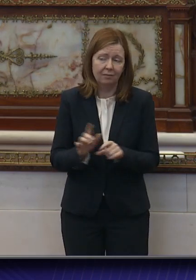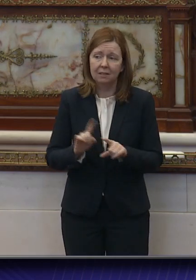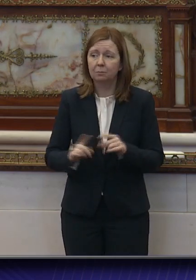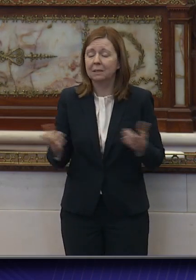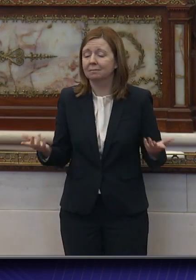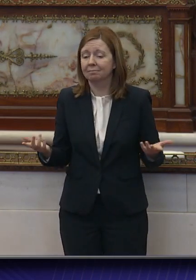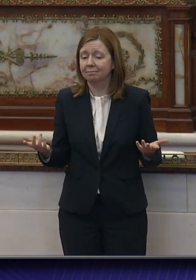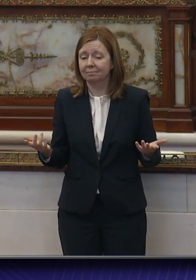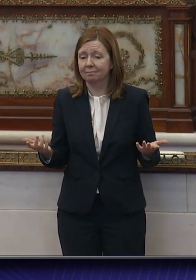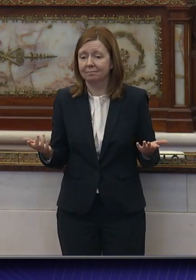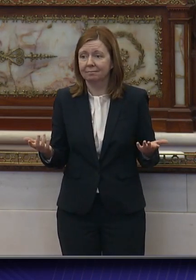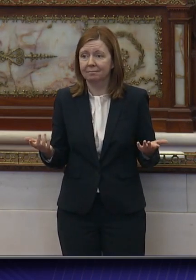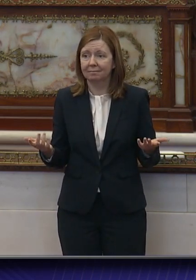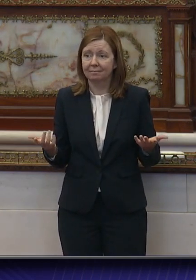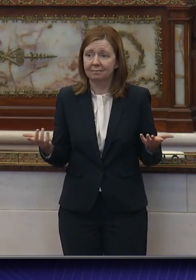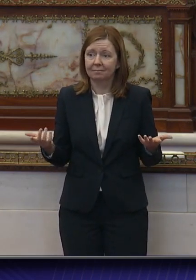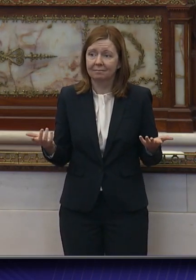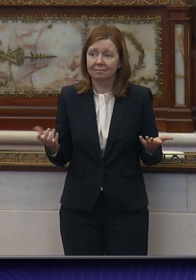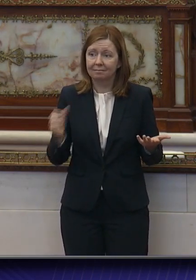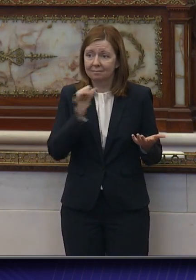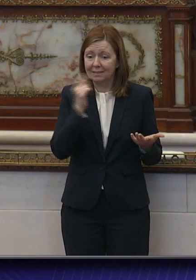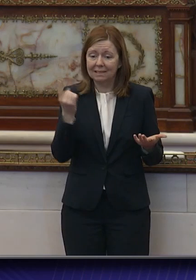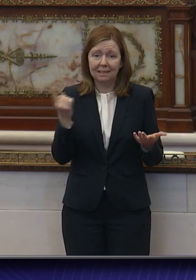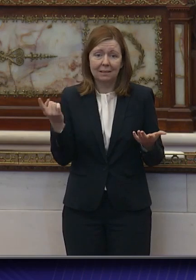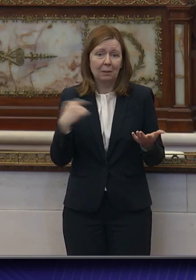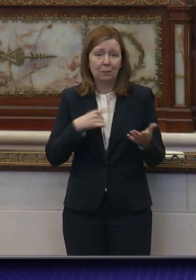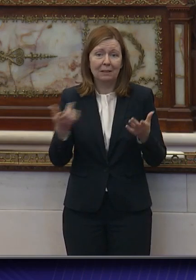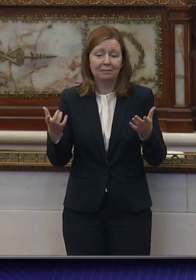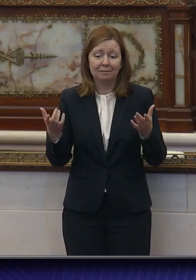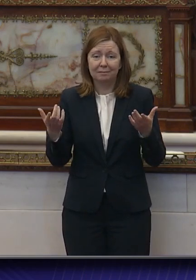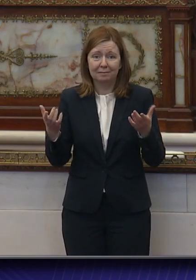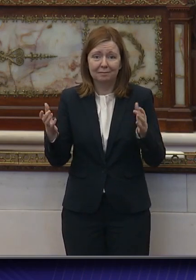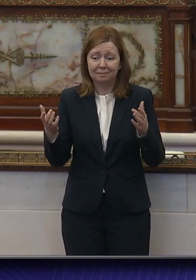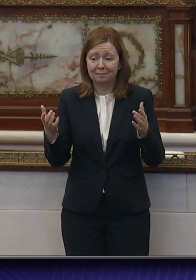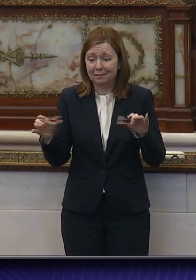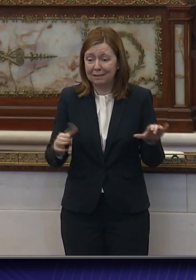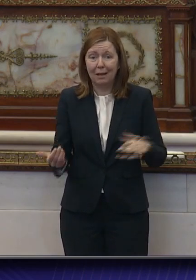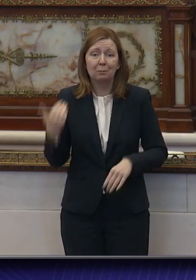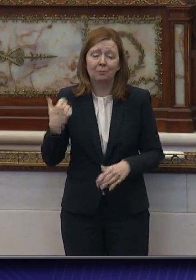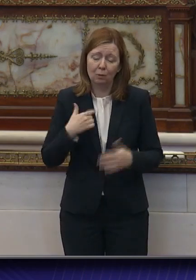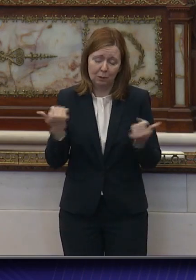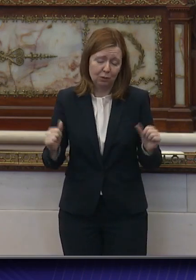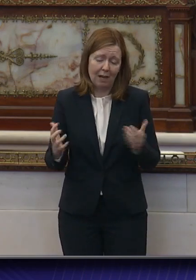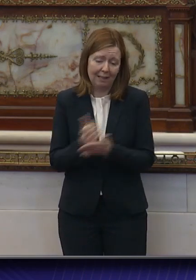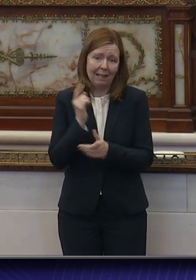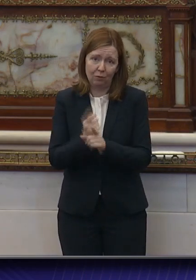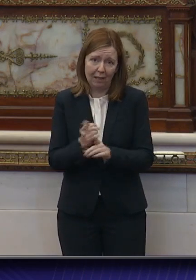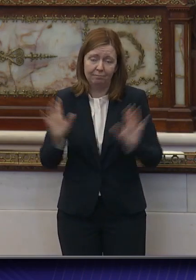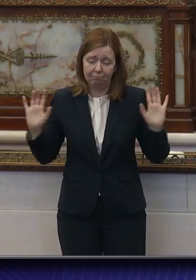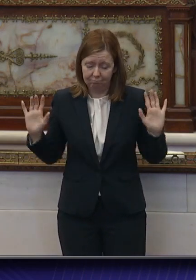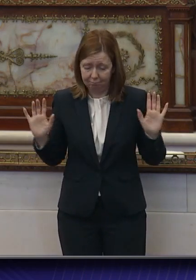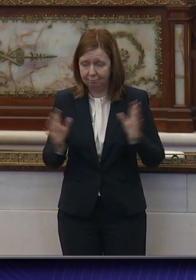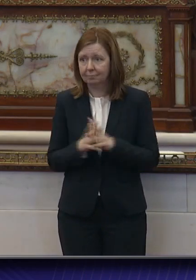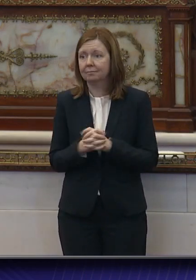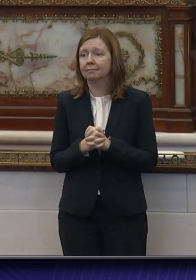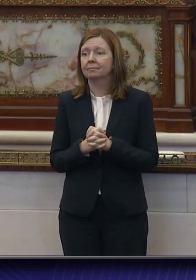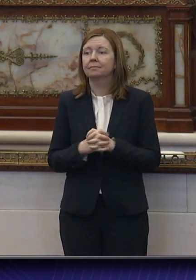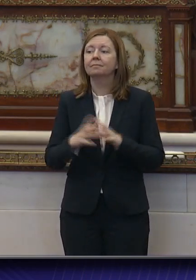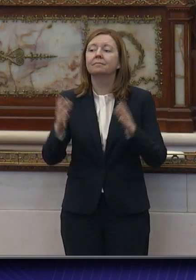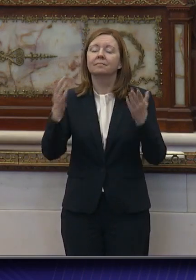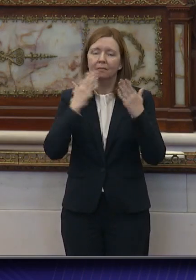is not something we've done before. And we are trying to get it right. And I'll vouch for that. Thank you, Mr. President.